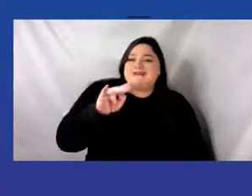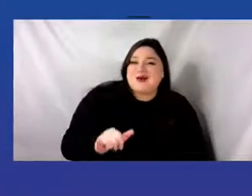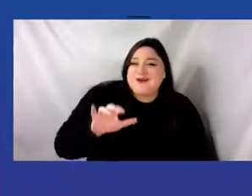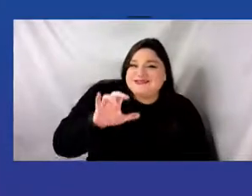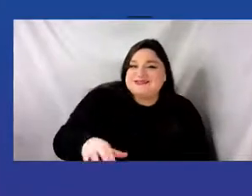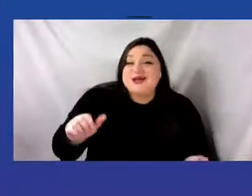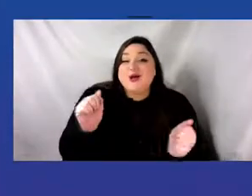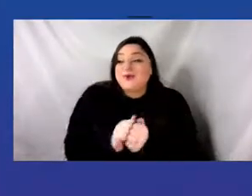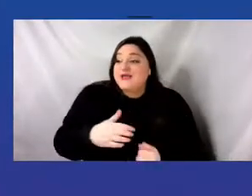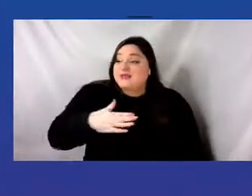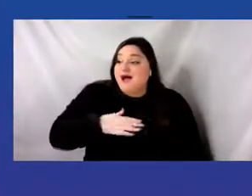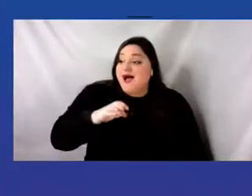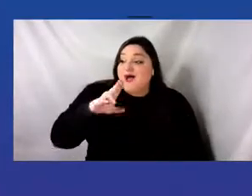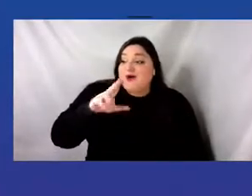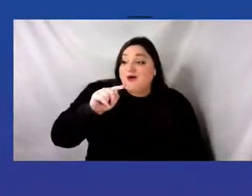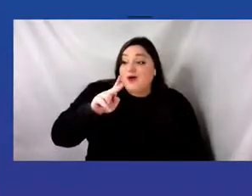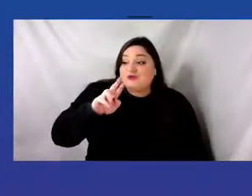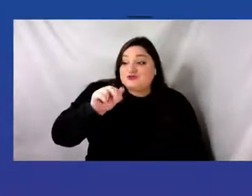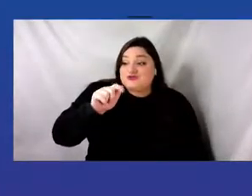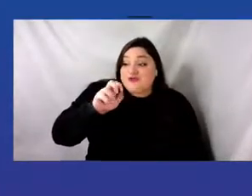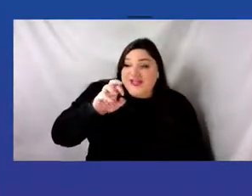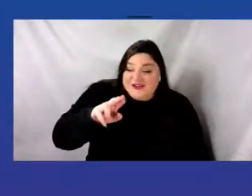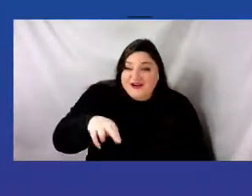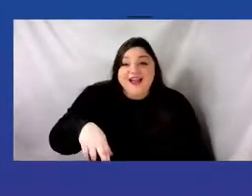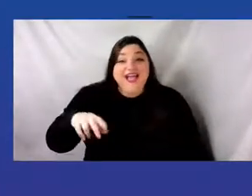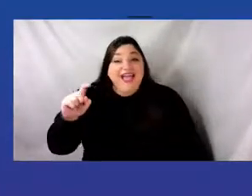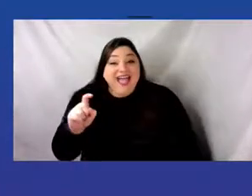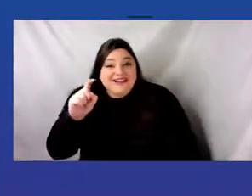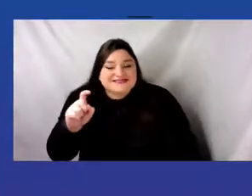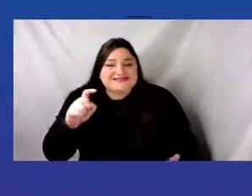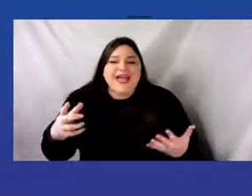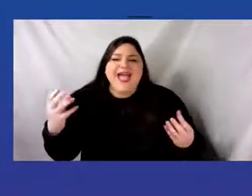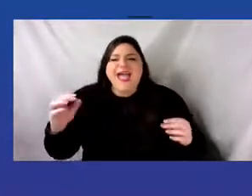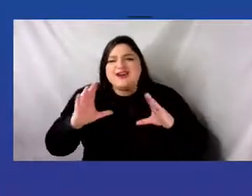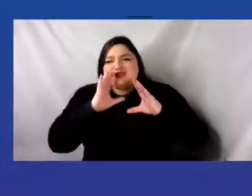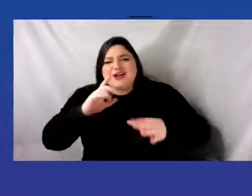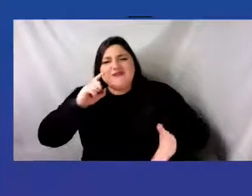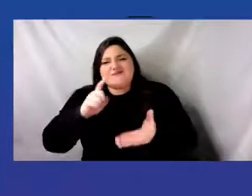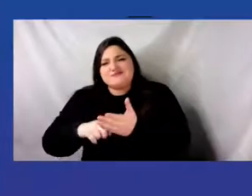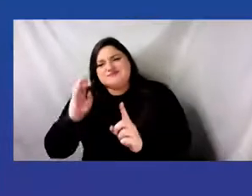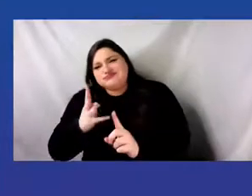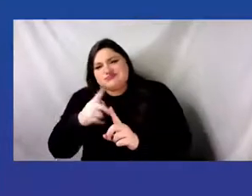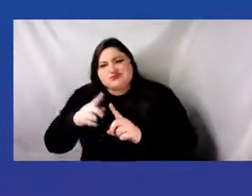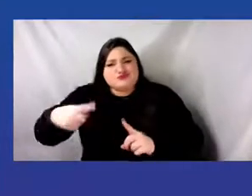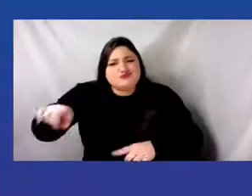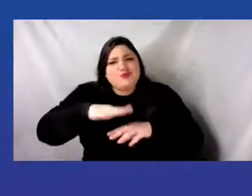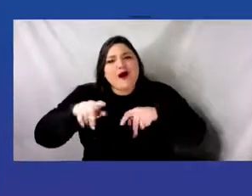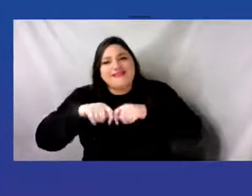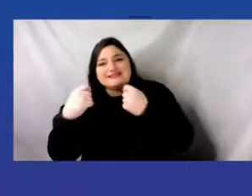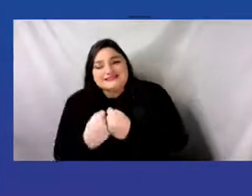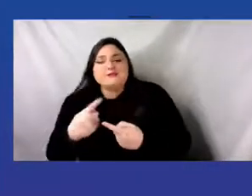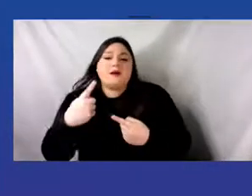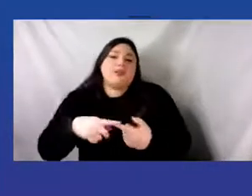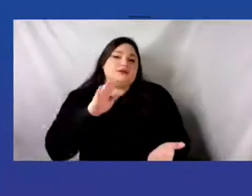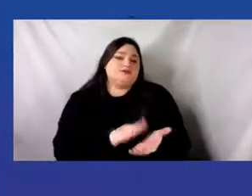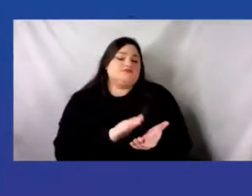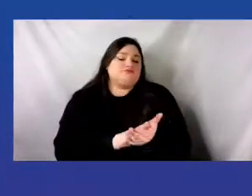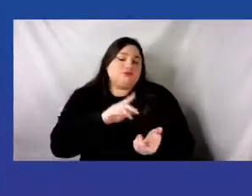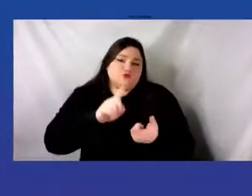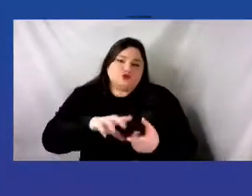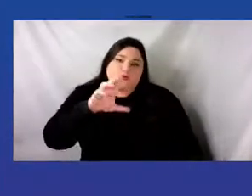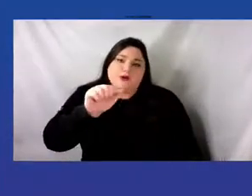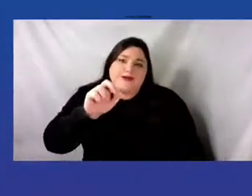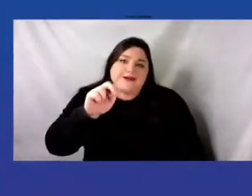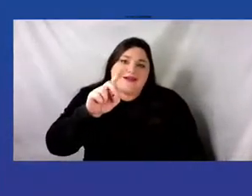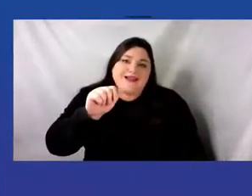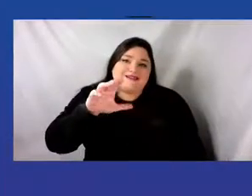and a special shout out to everybody on the team but especially to Candice who I worked with a lot and highly